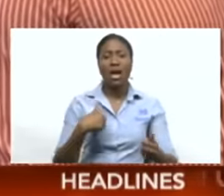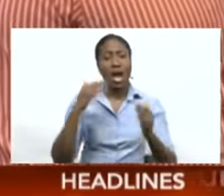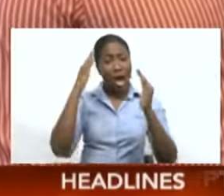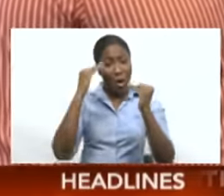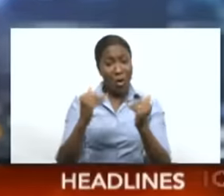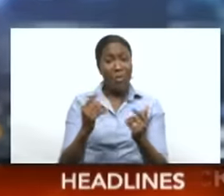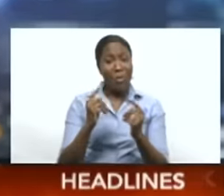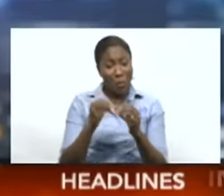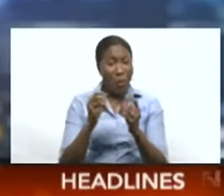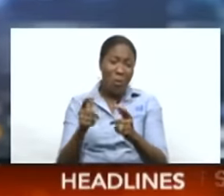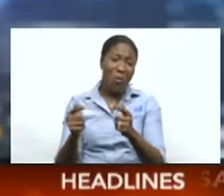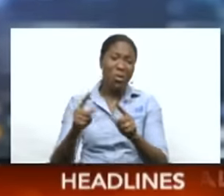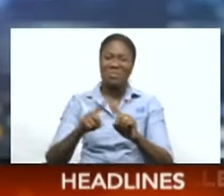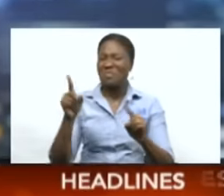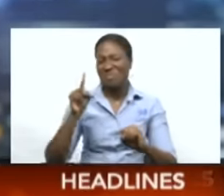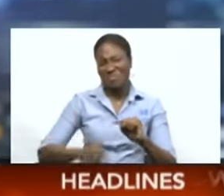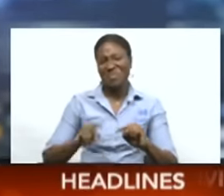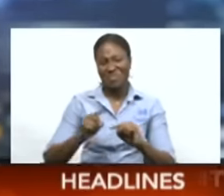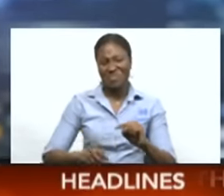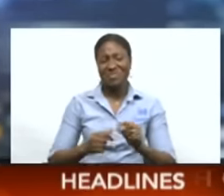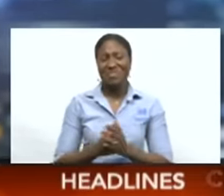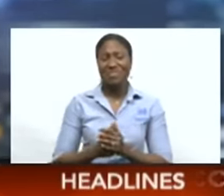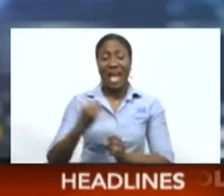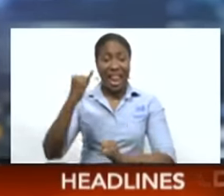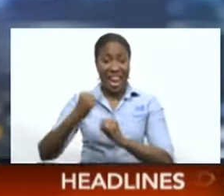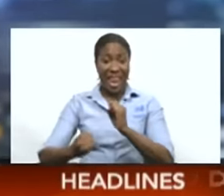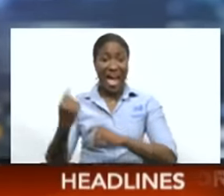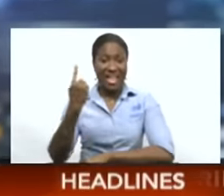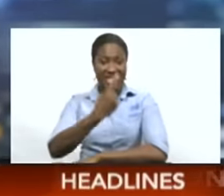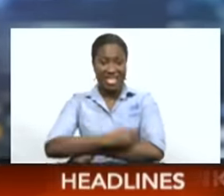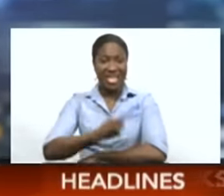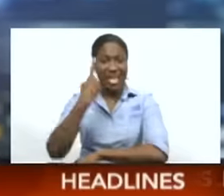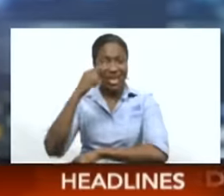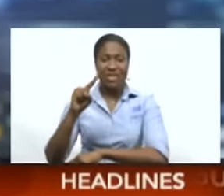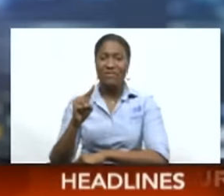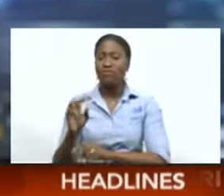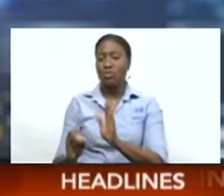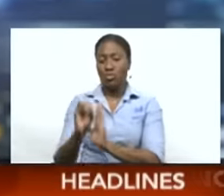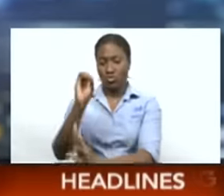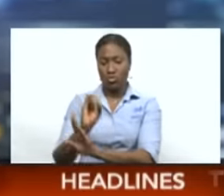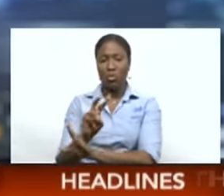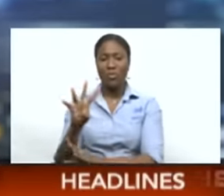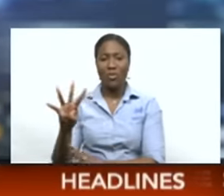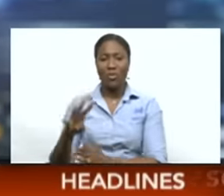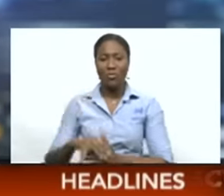schedule. Now, the last day of the shutdown should be October 24th.